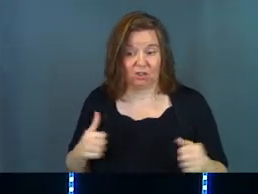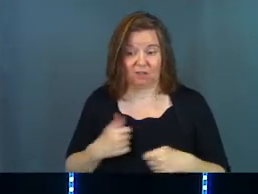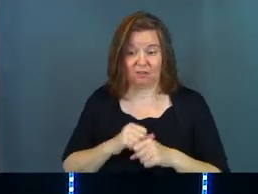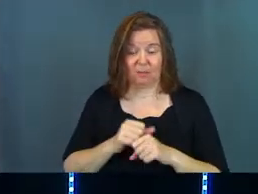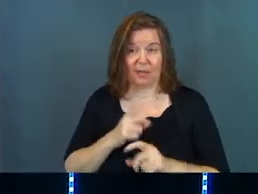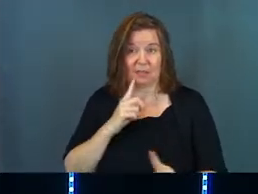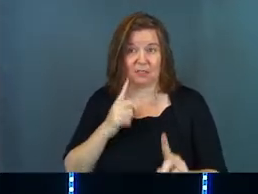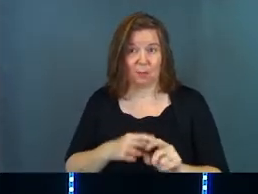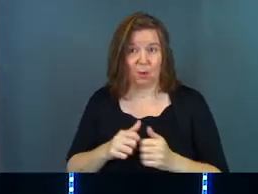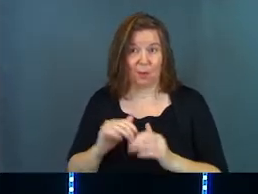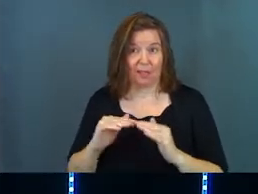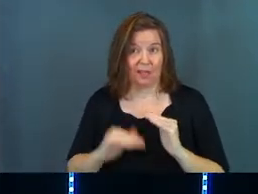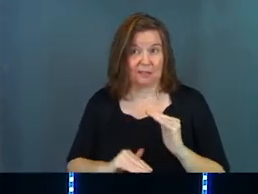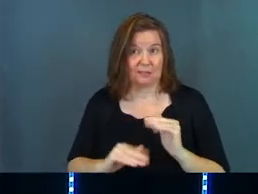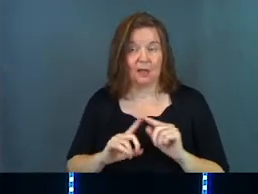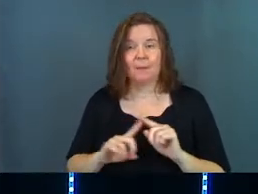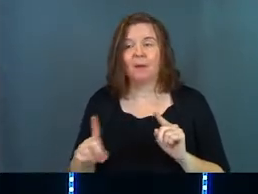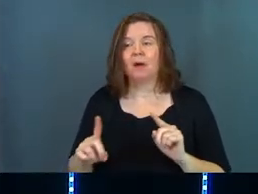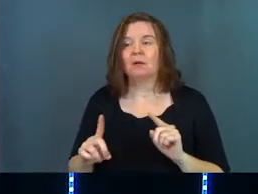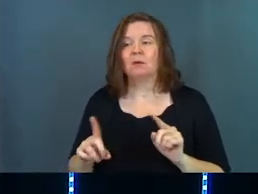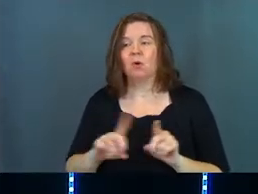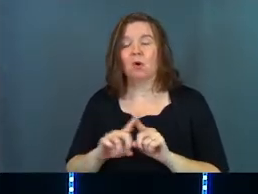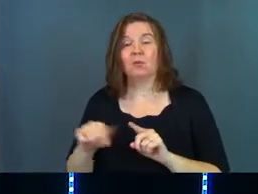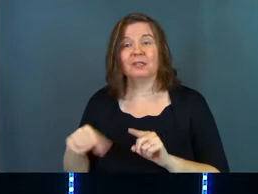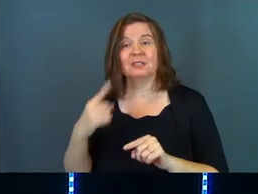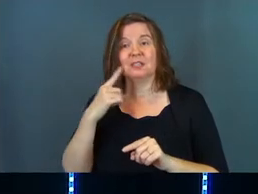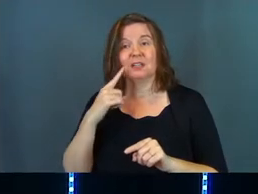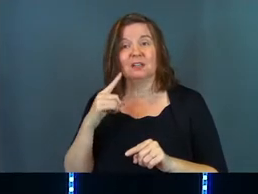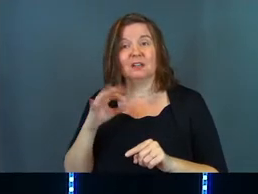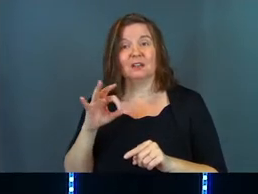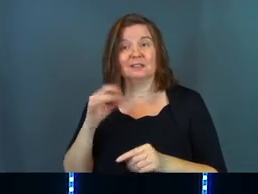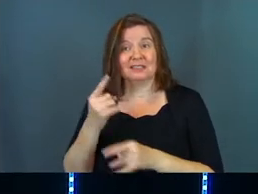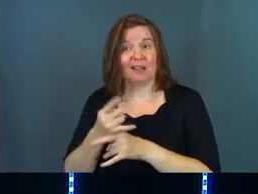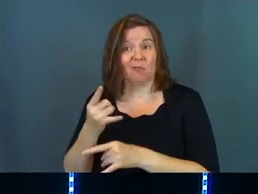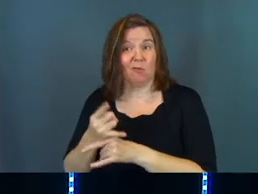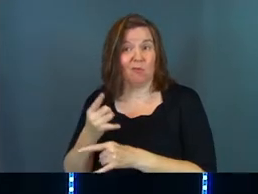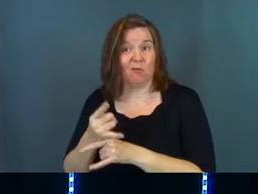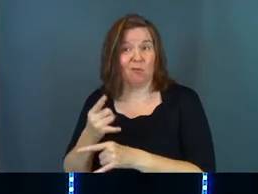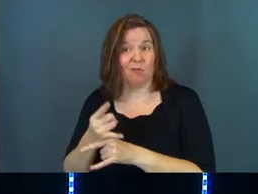could have made his point with less. But also, this is fermented alcohol.